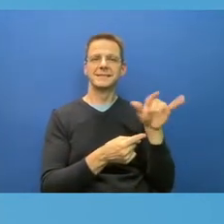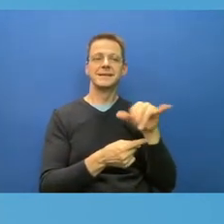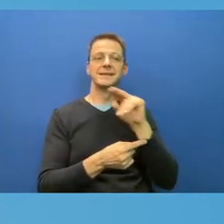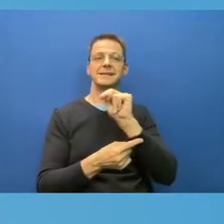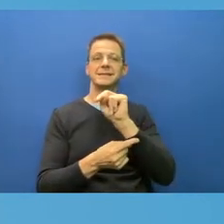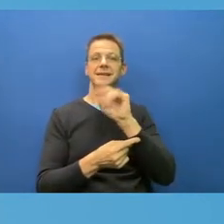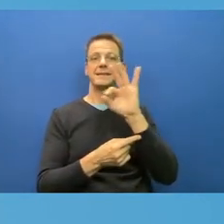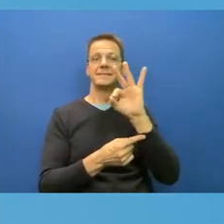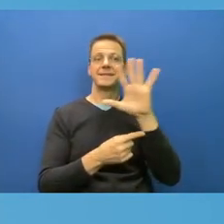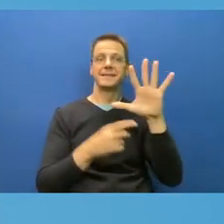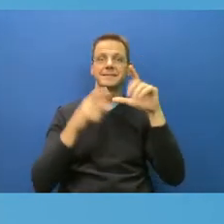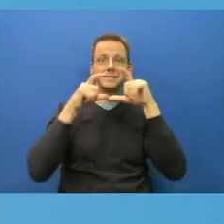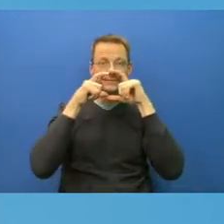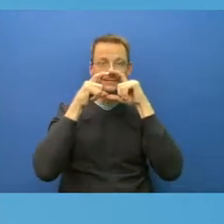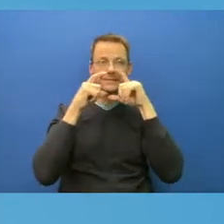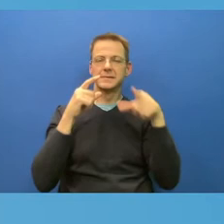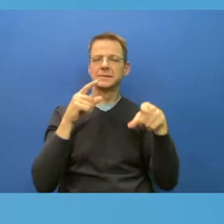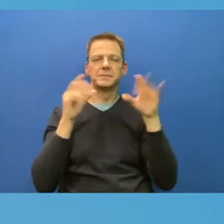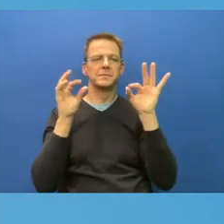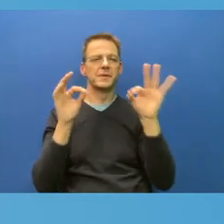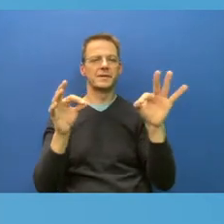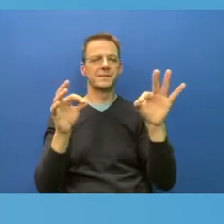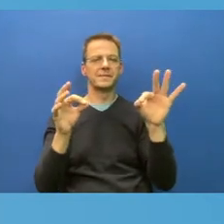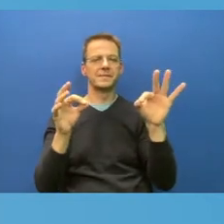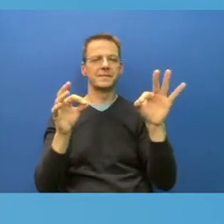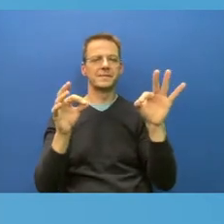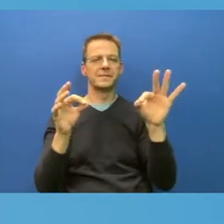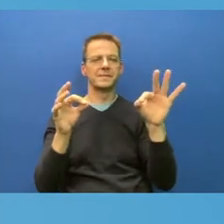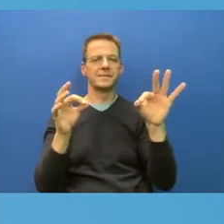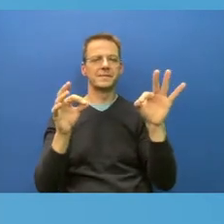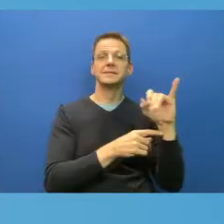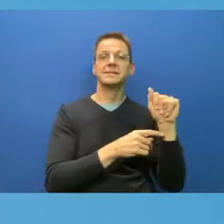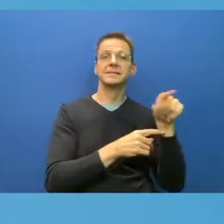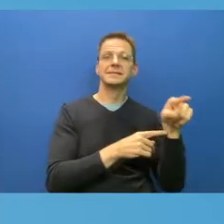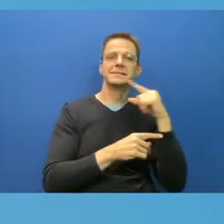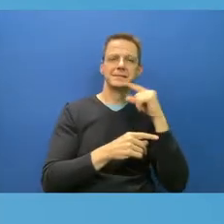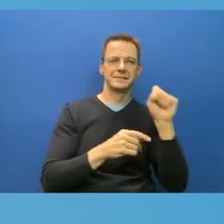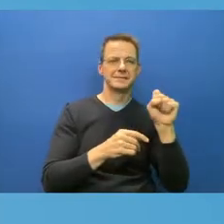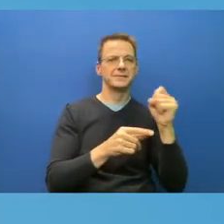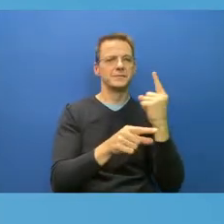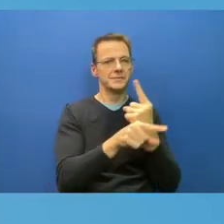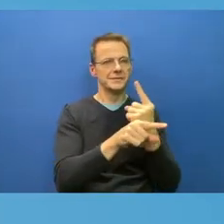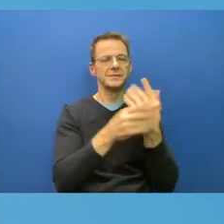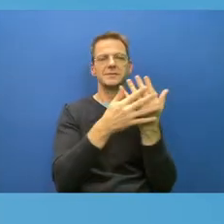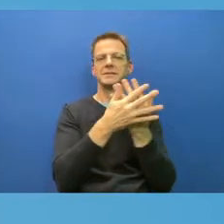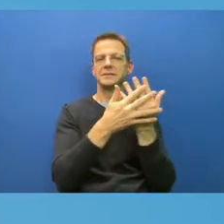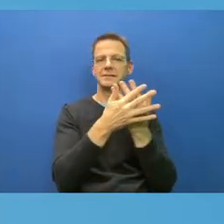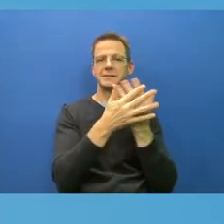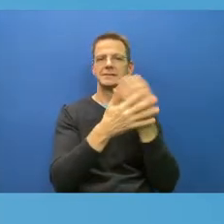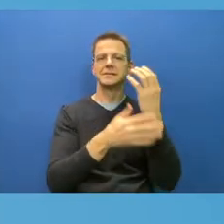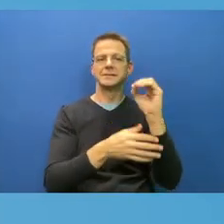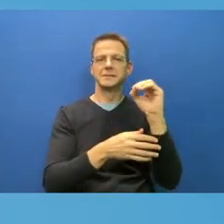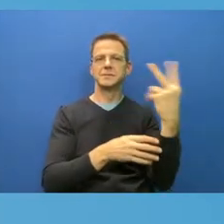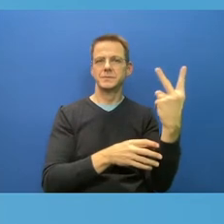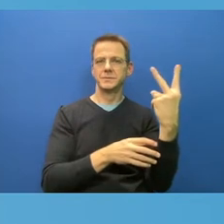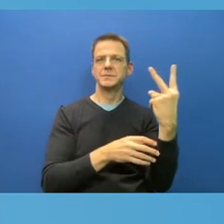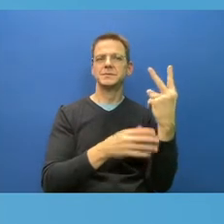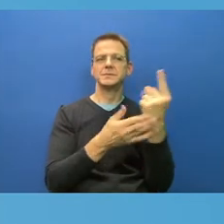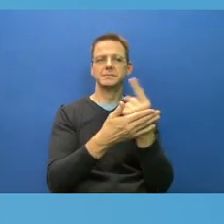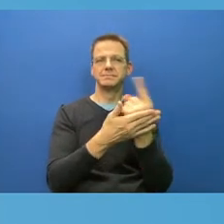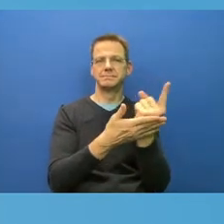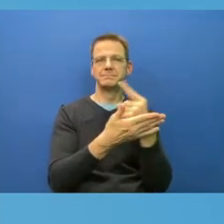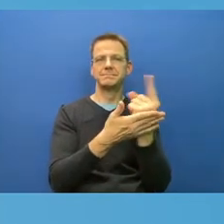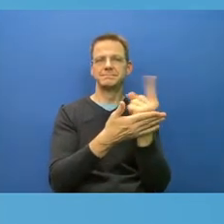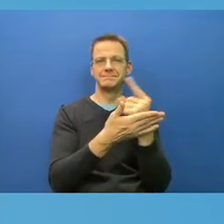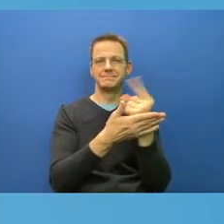cigarette smoke. If you don't like secondhand smoke, and you were hanging out with a cigarette smoke, you'd probably want to do it outside and maybe step a few feet away from them,